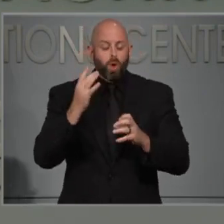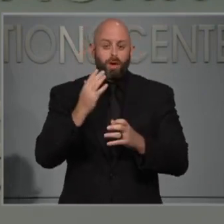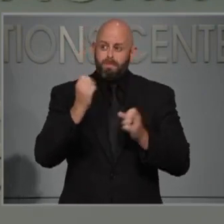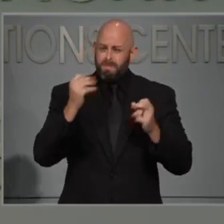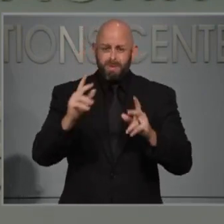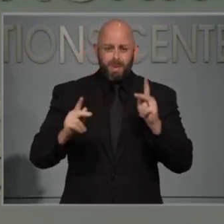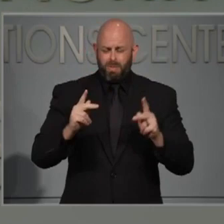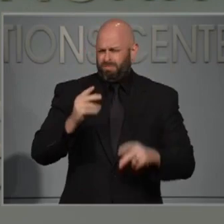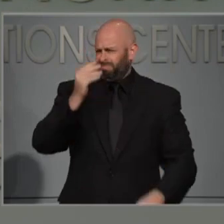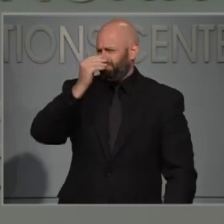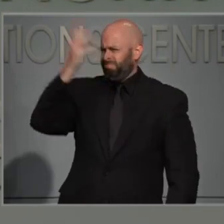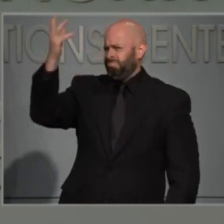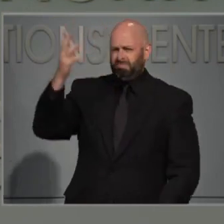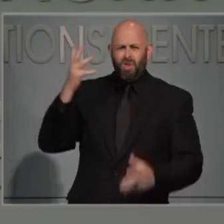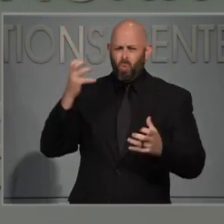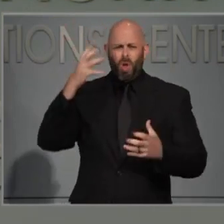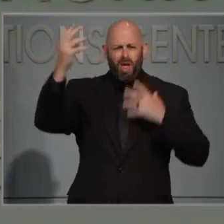out?